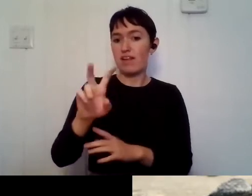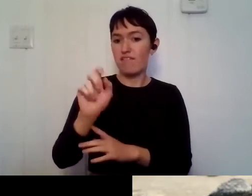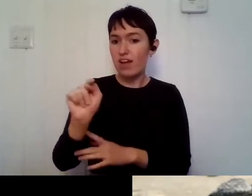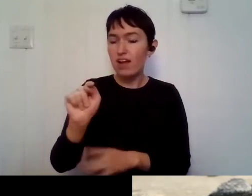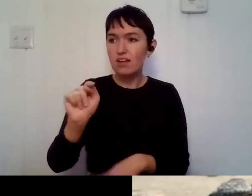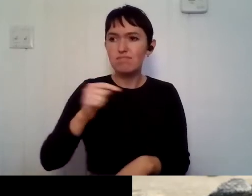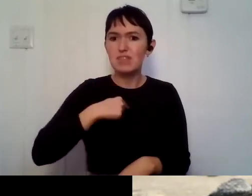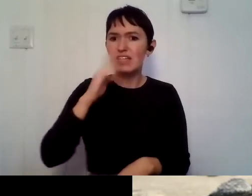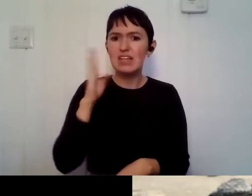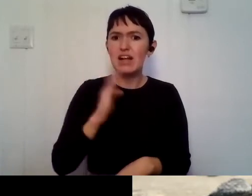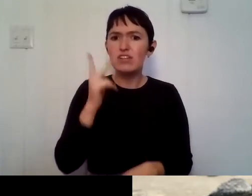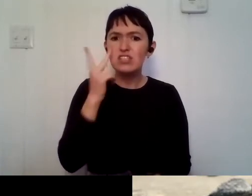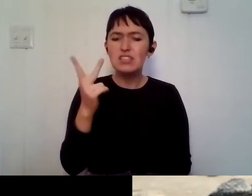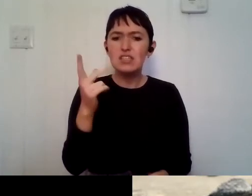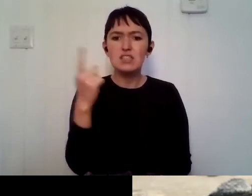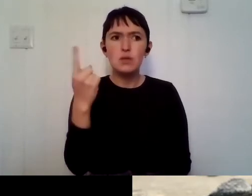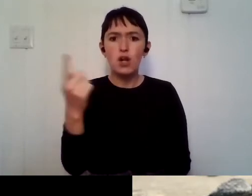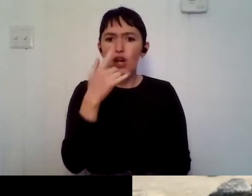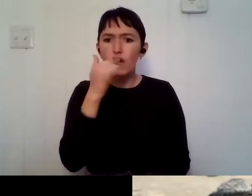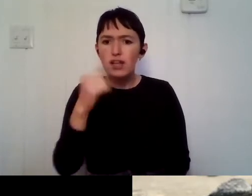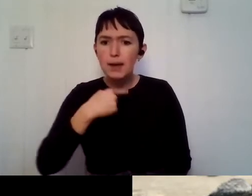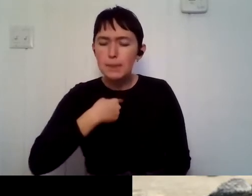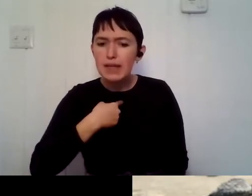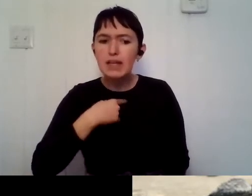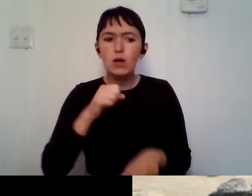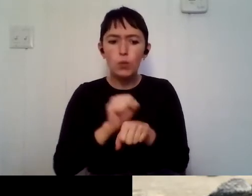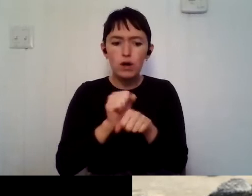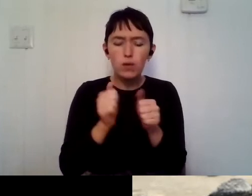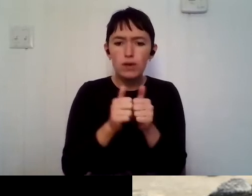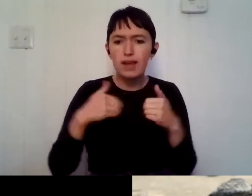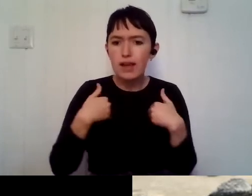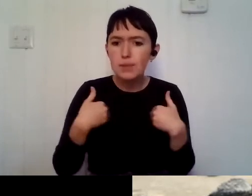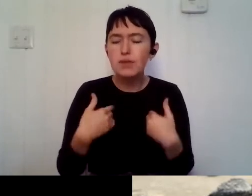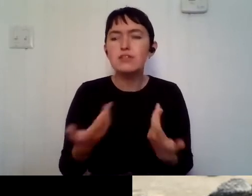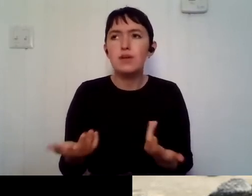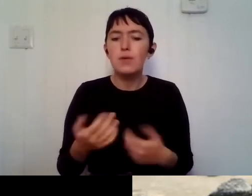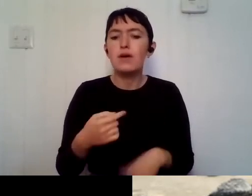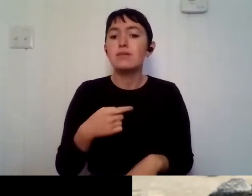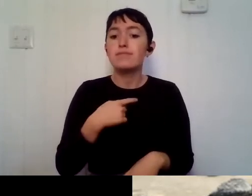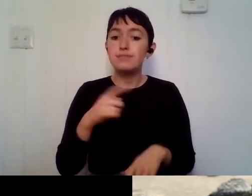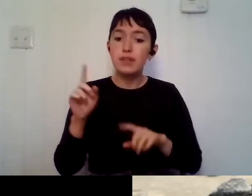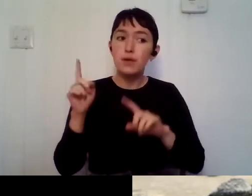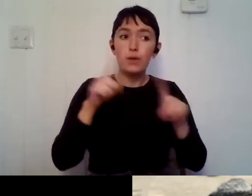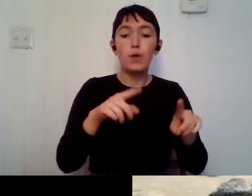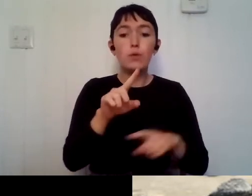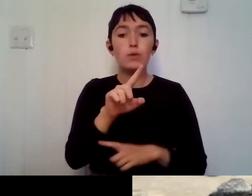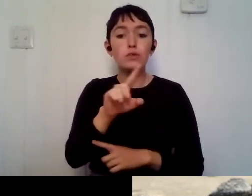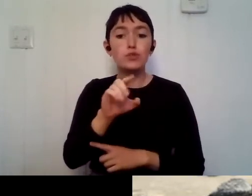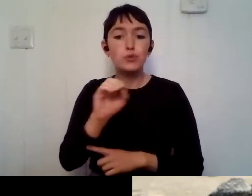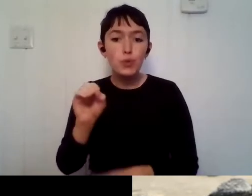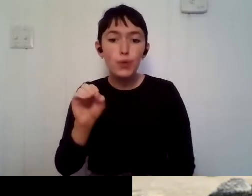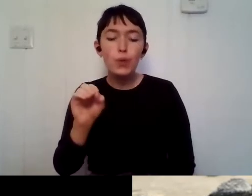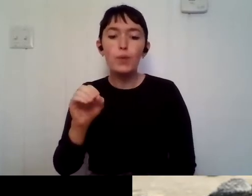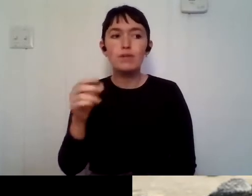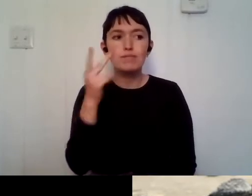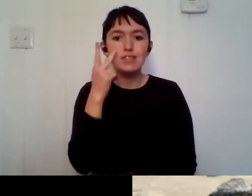animals besides, uh, people who are vets. like growing up, I would go to the zoo and watch like Steve Oren and Jeff